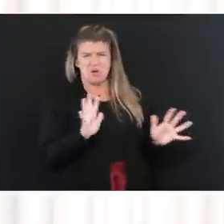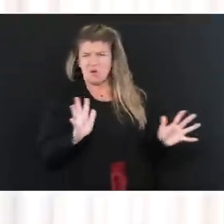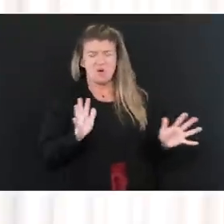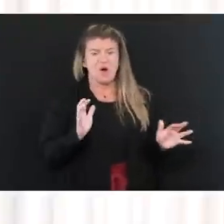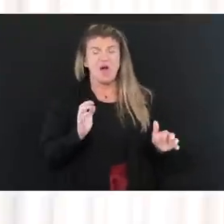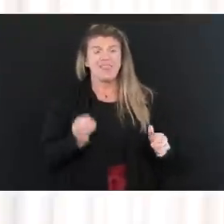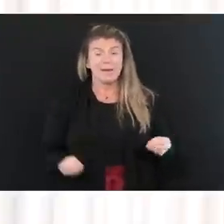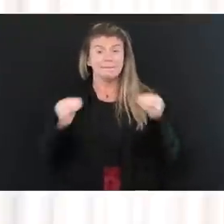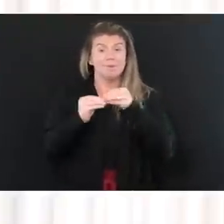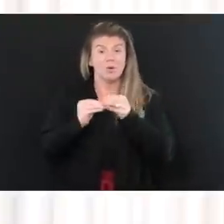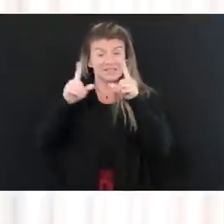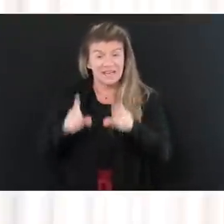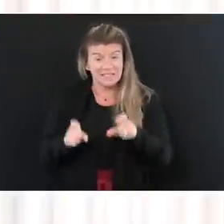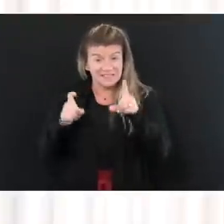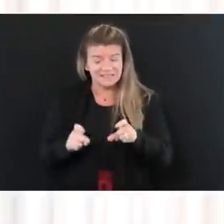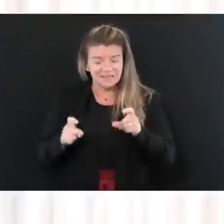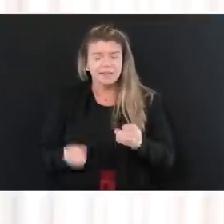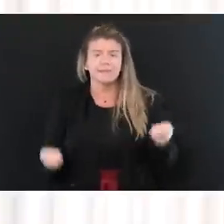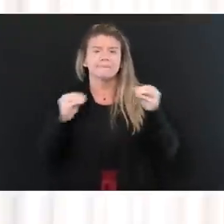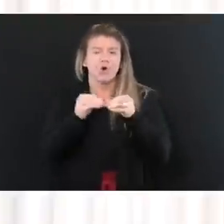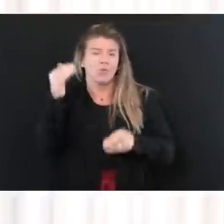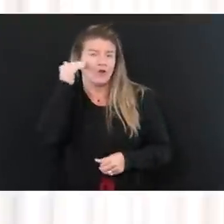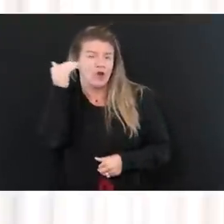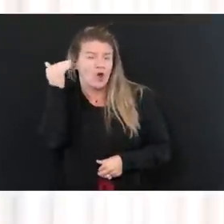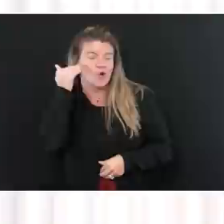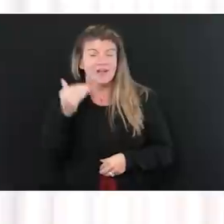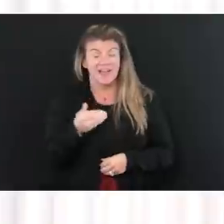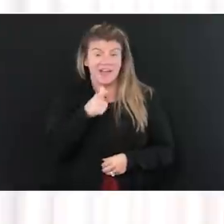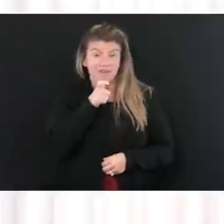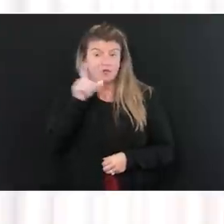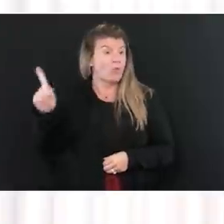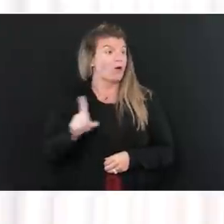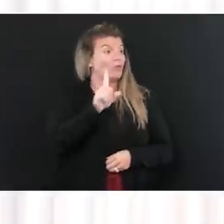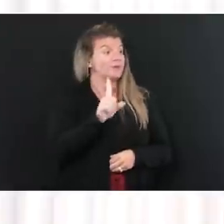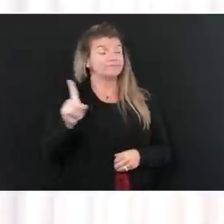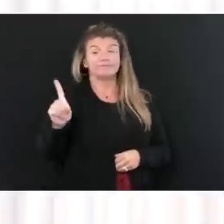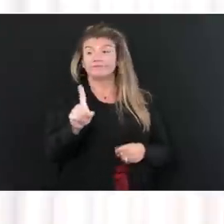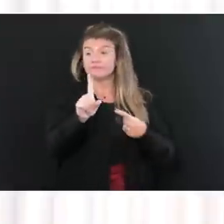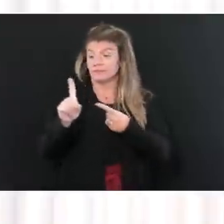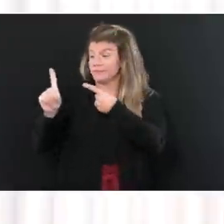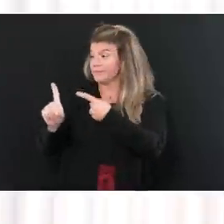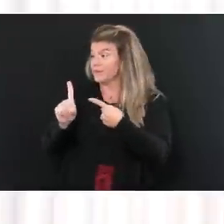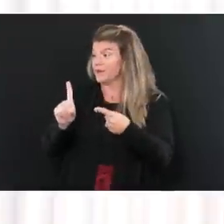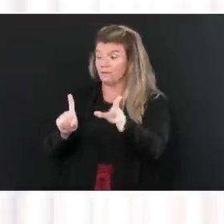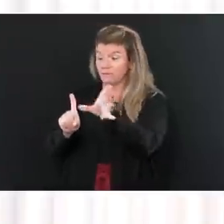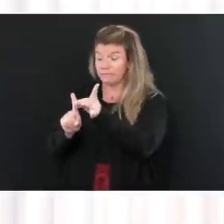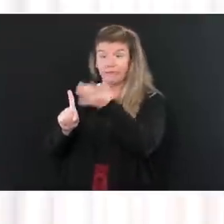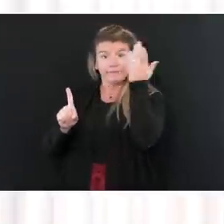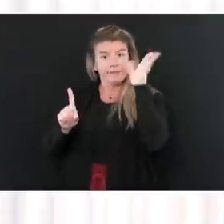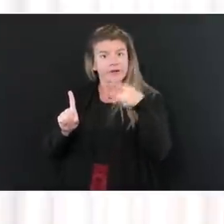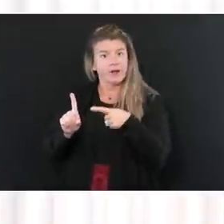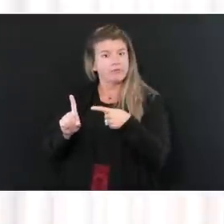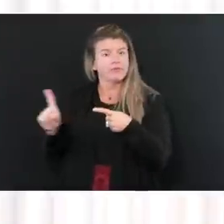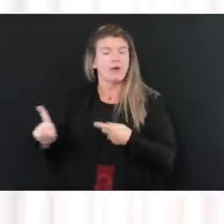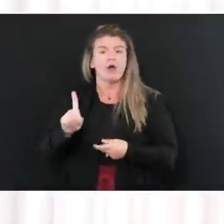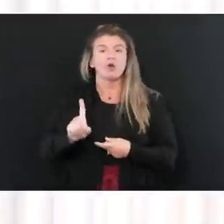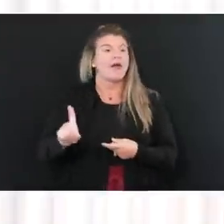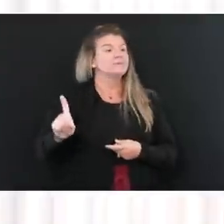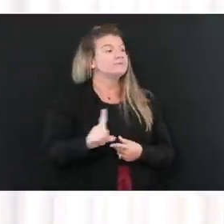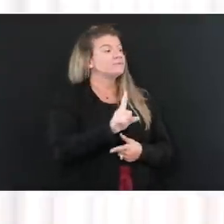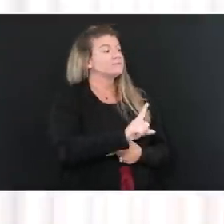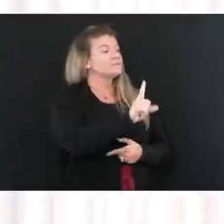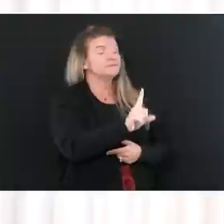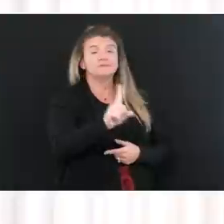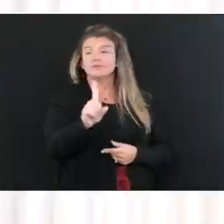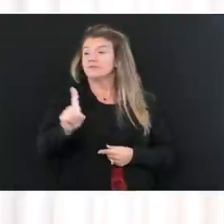we will know of who might be walking around who is not aware that they are